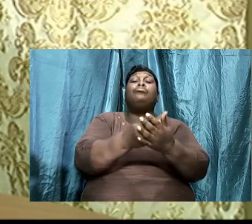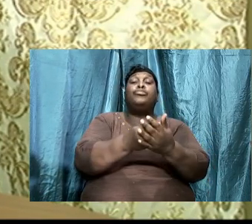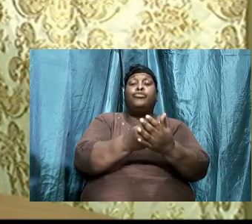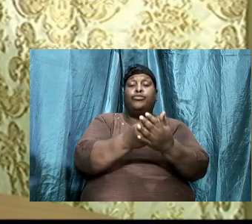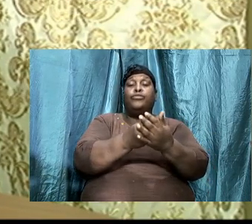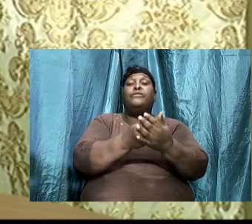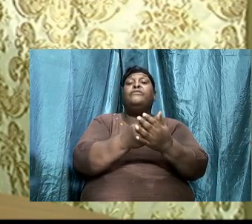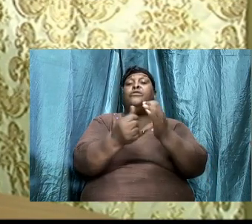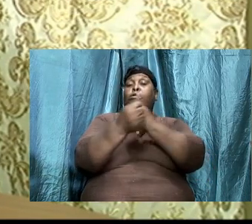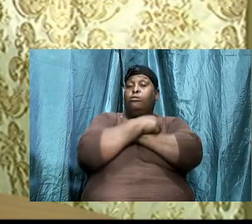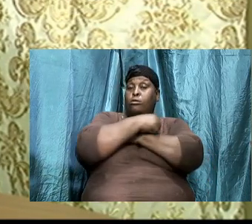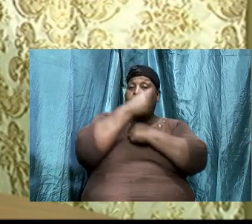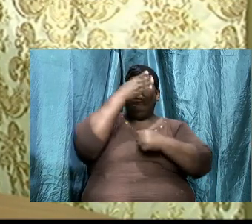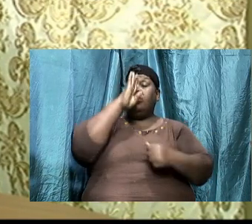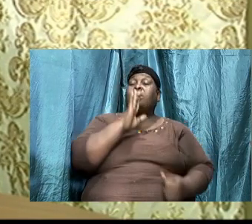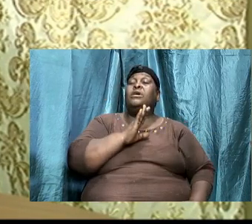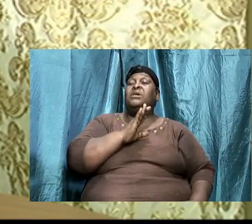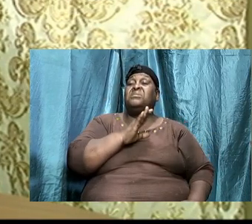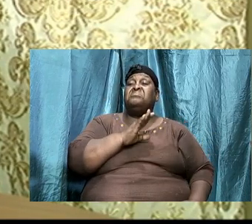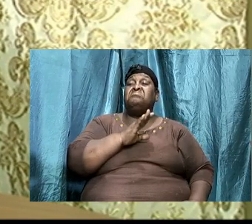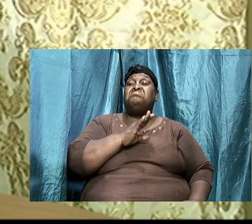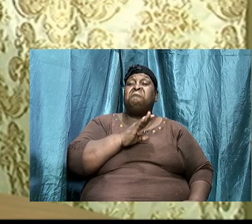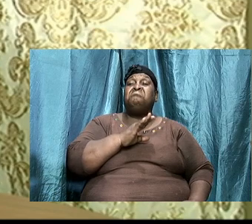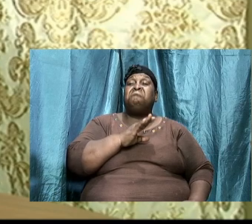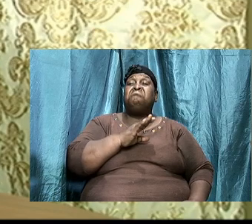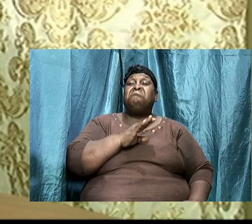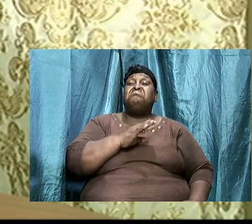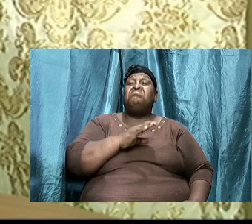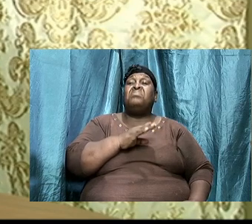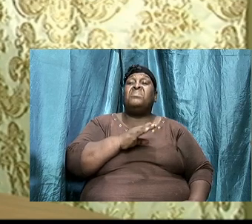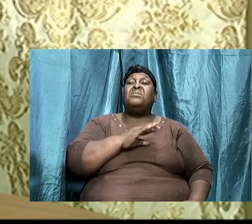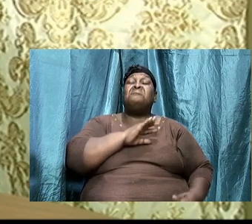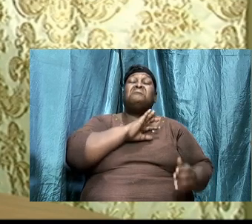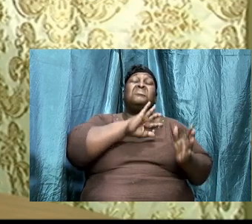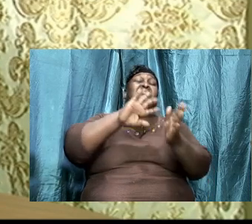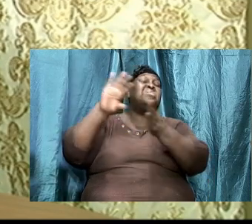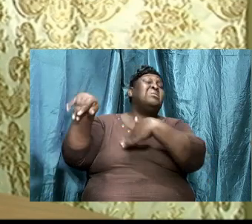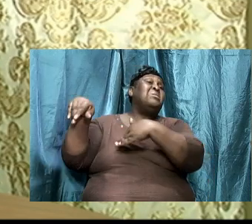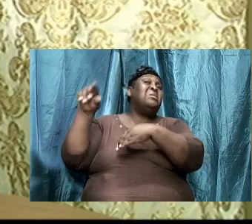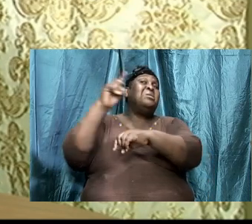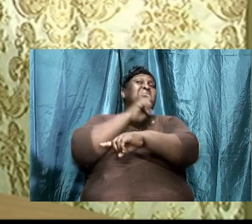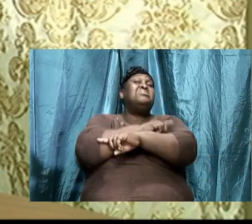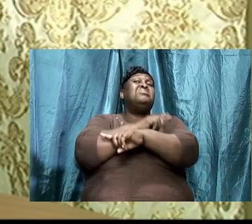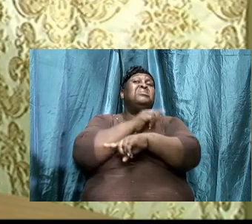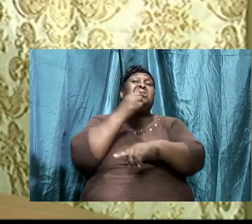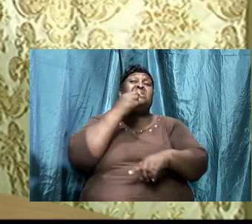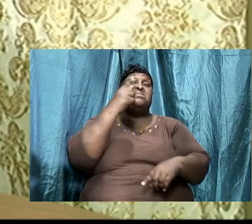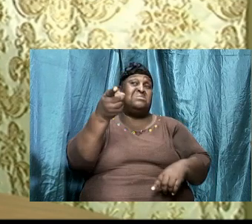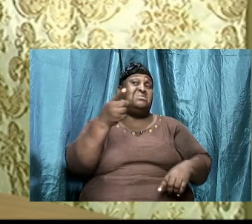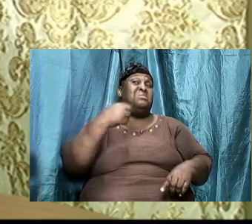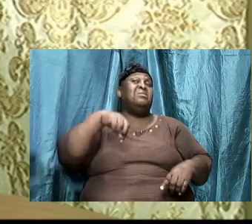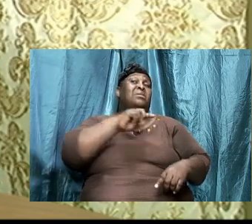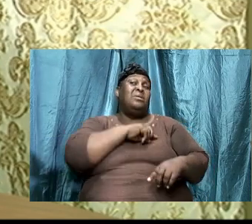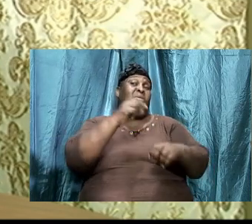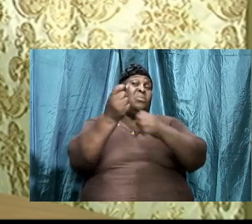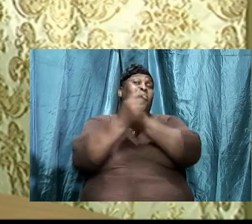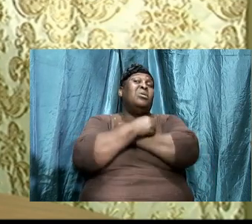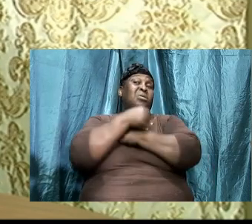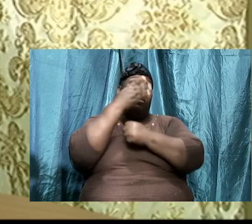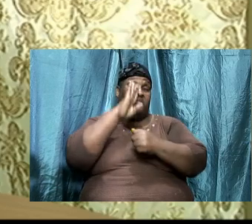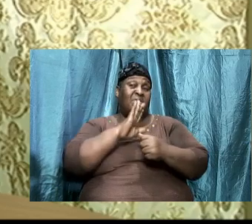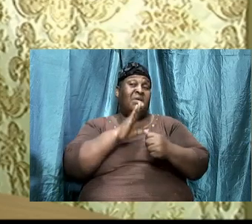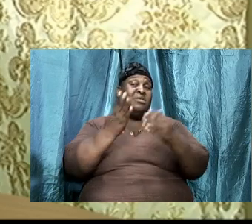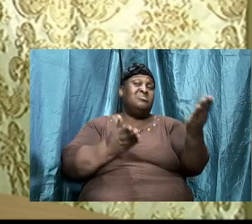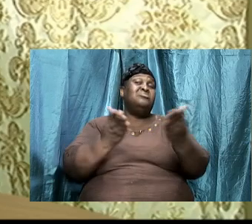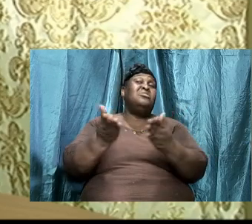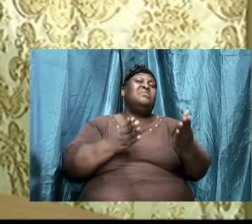Gone are the days when we say that we love God, gone the folks say, yes, man, I love God, I'm going to serve Him,